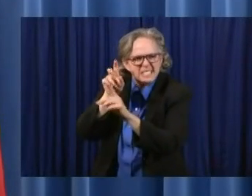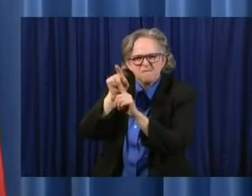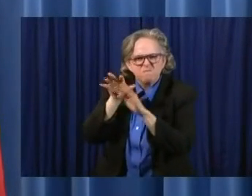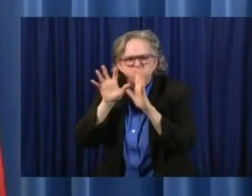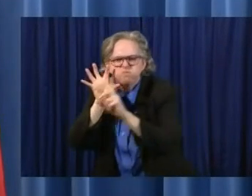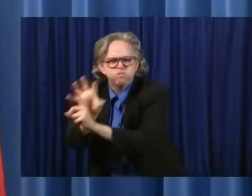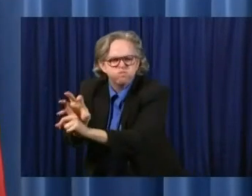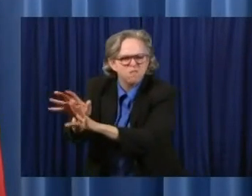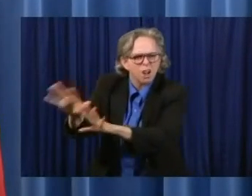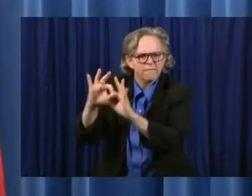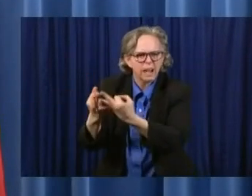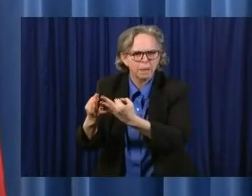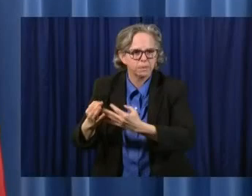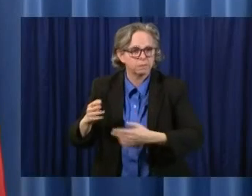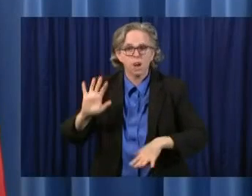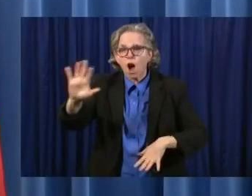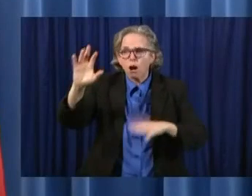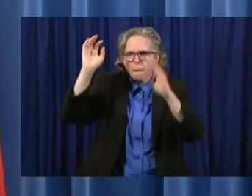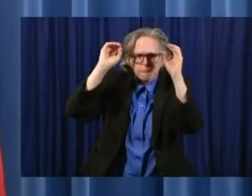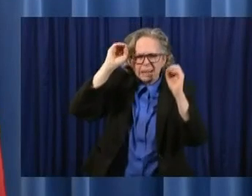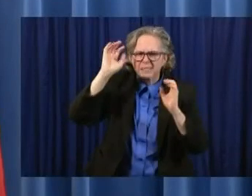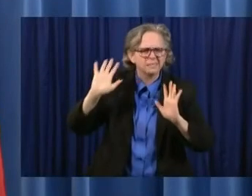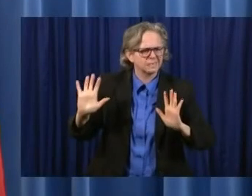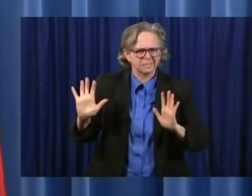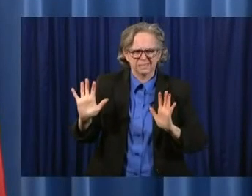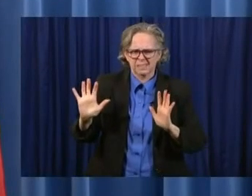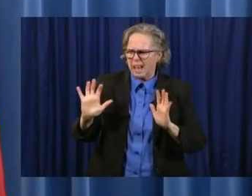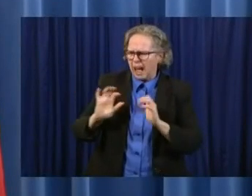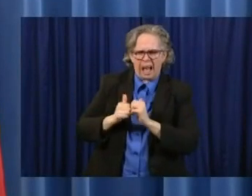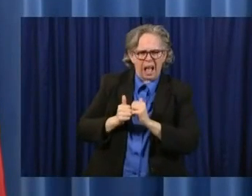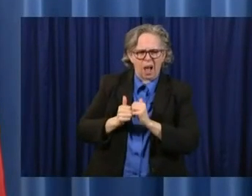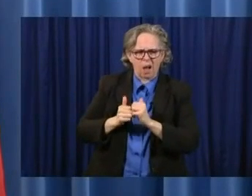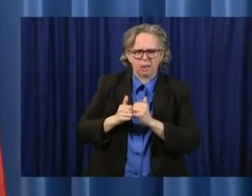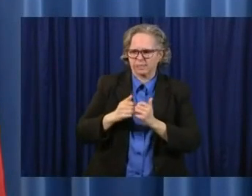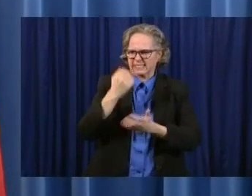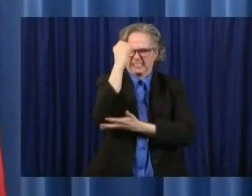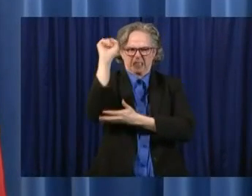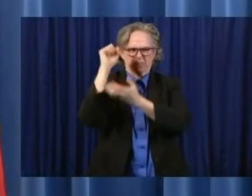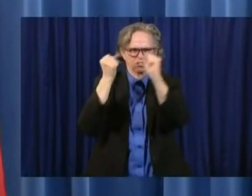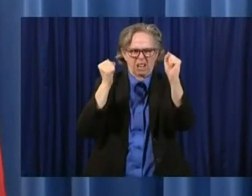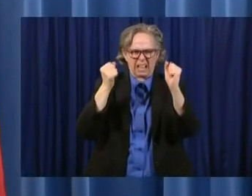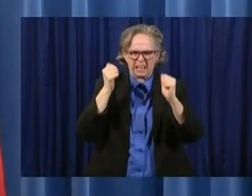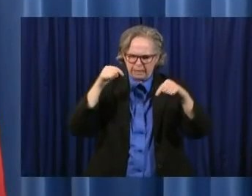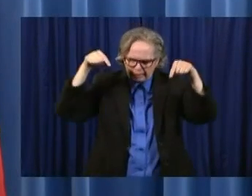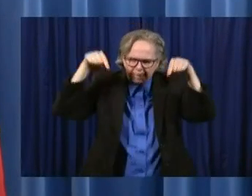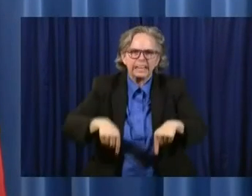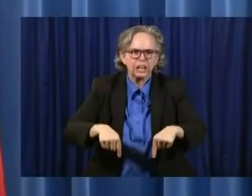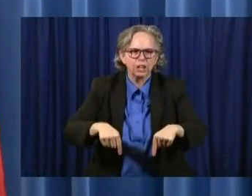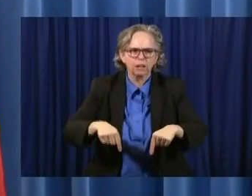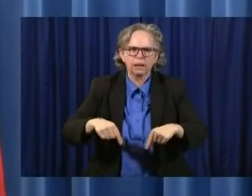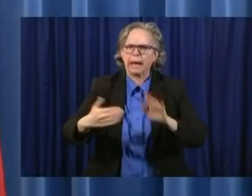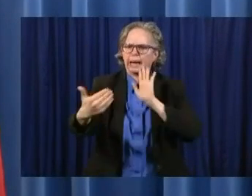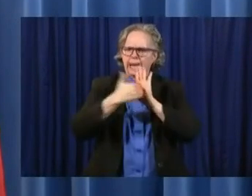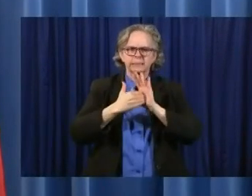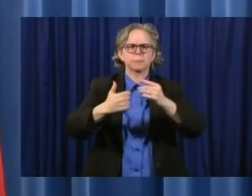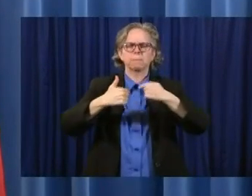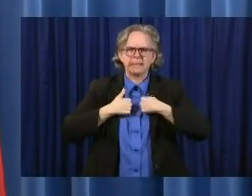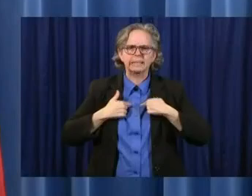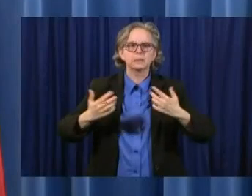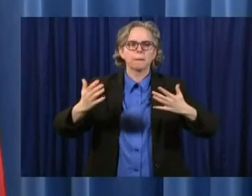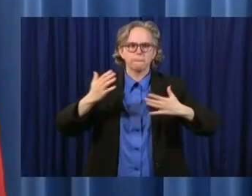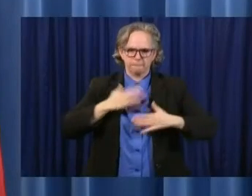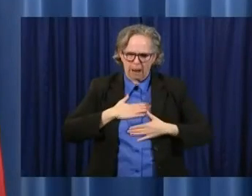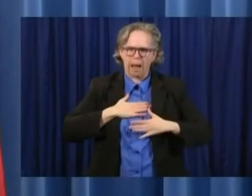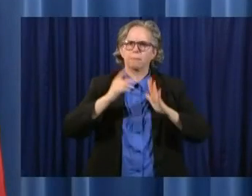very easily any day of the week with demonstrations against what I am doing or what policies that you disagree